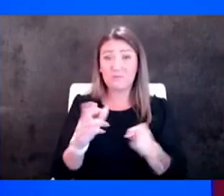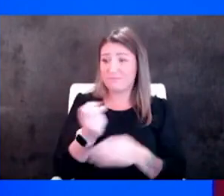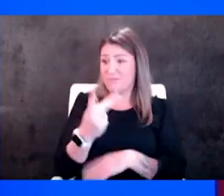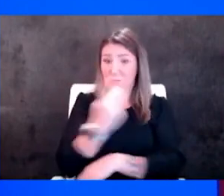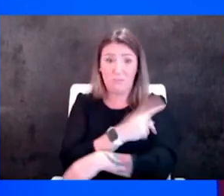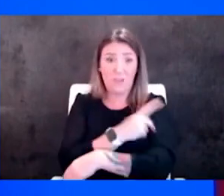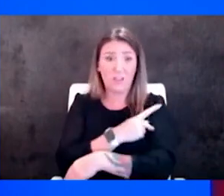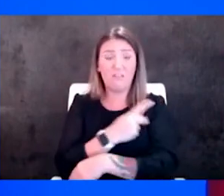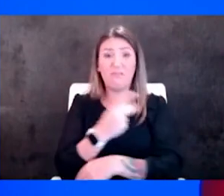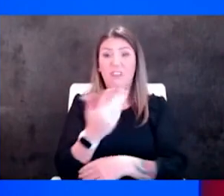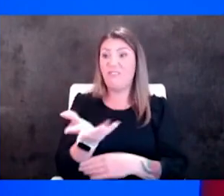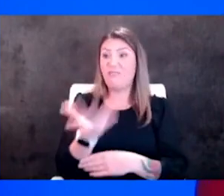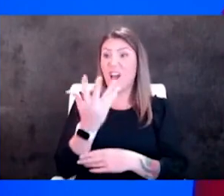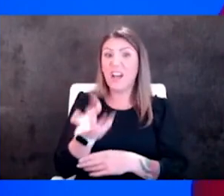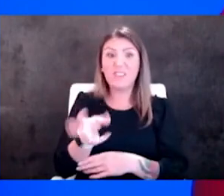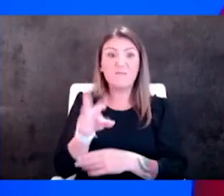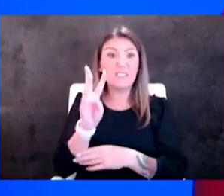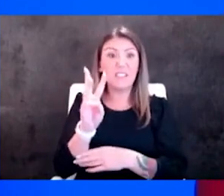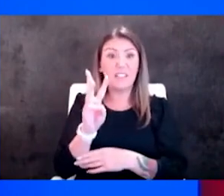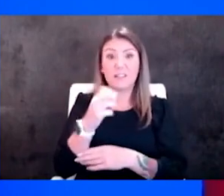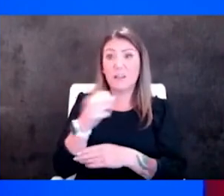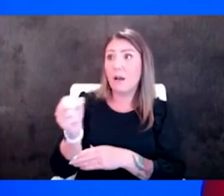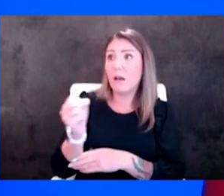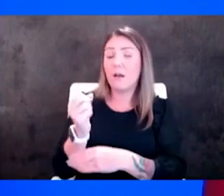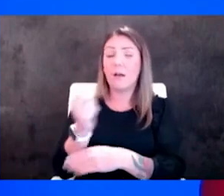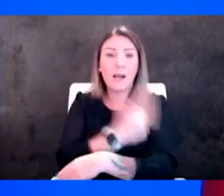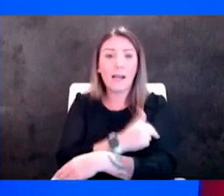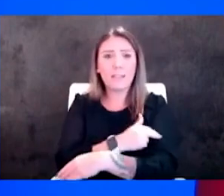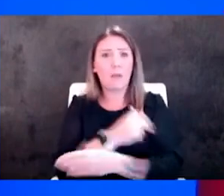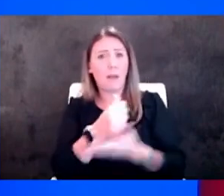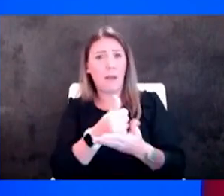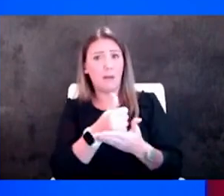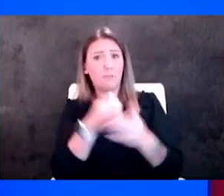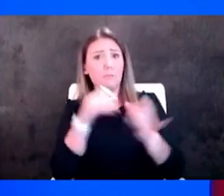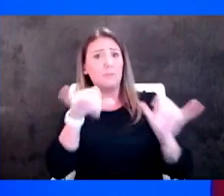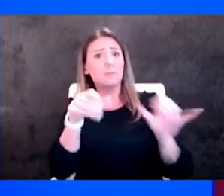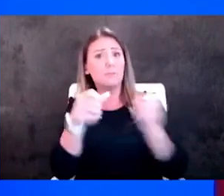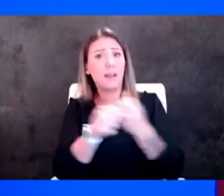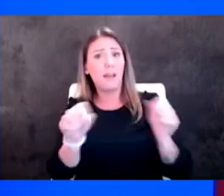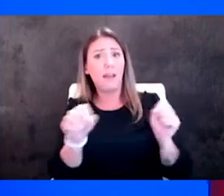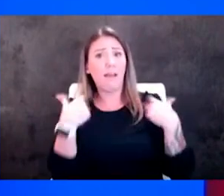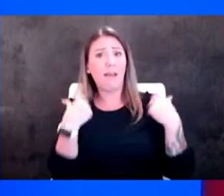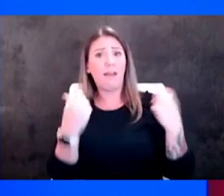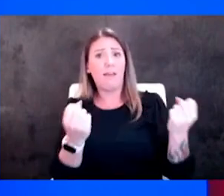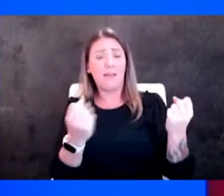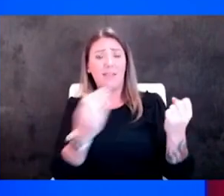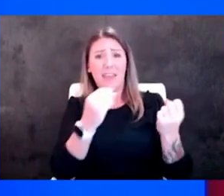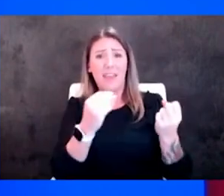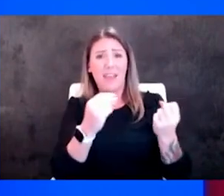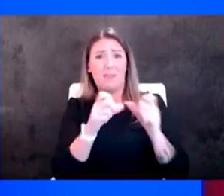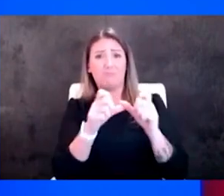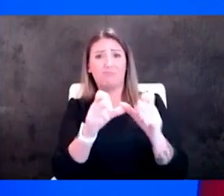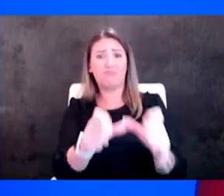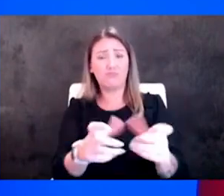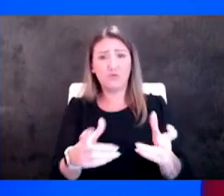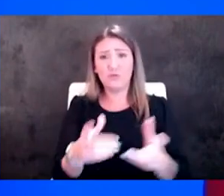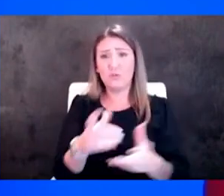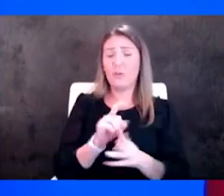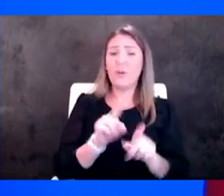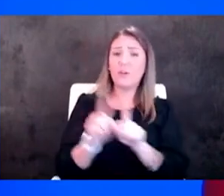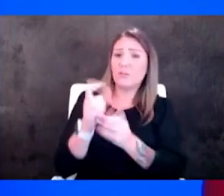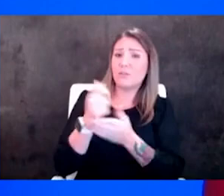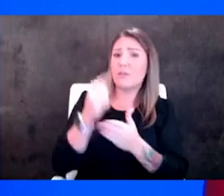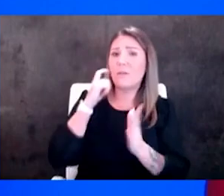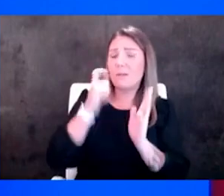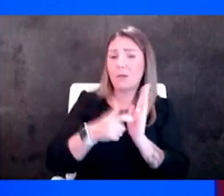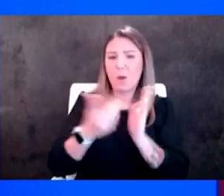hospitalizations in a year by helping them stay healthy helping them stay on track and also helping identify what motivates